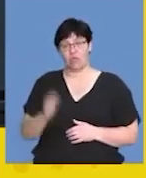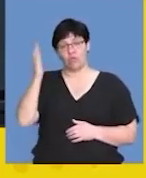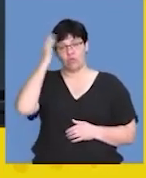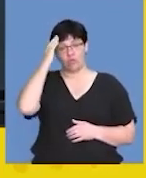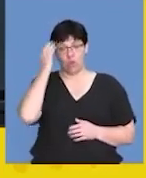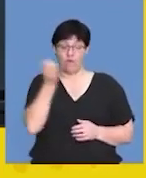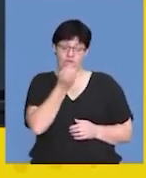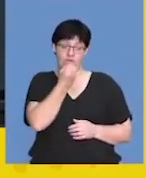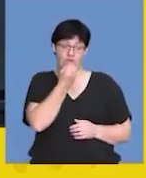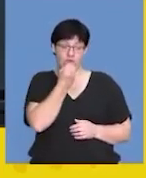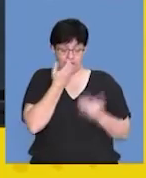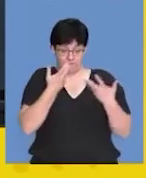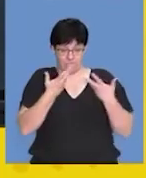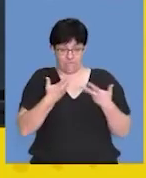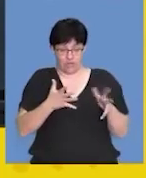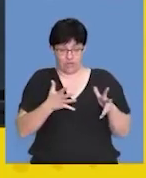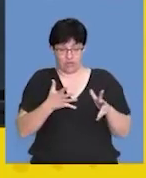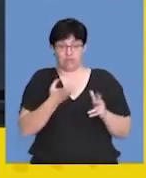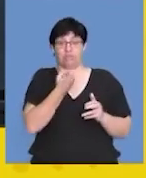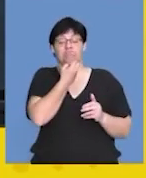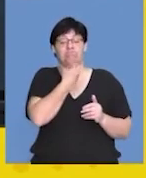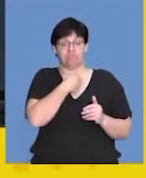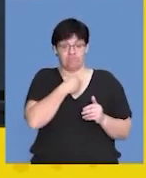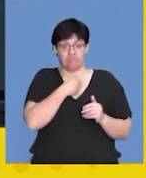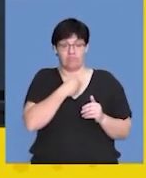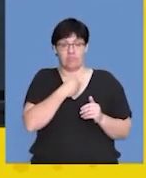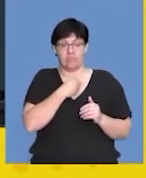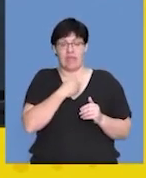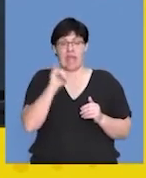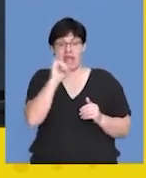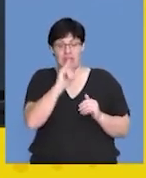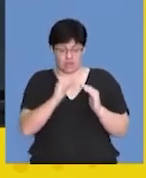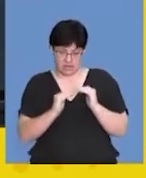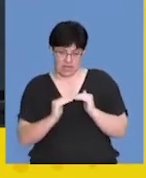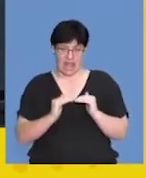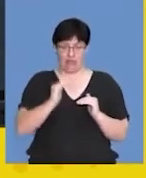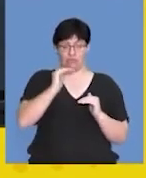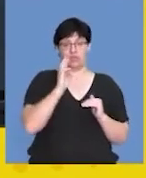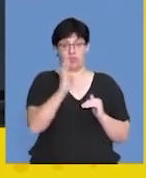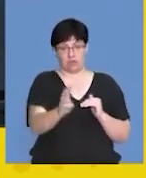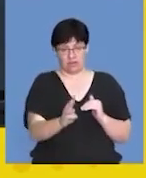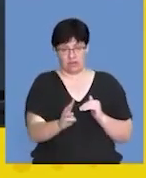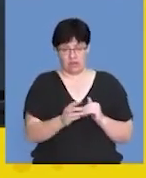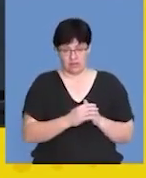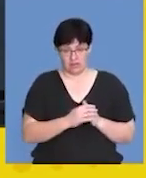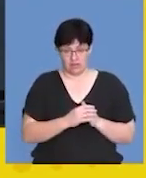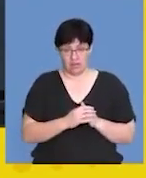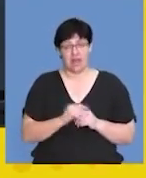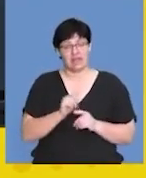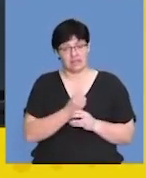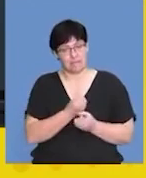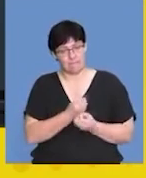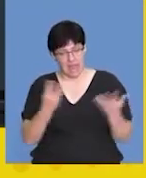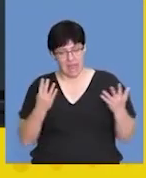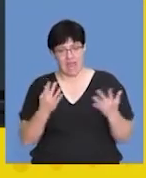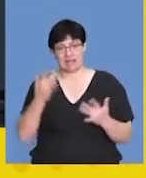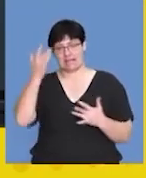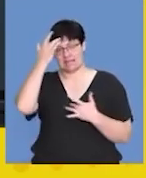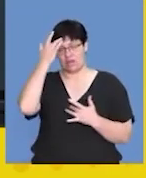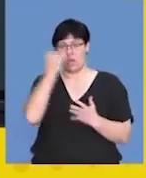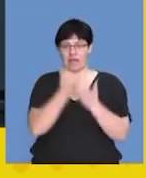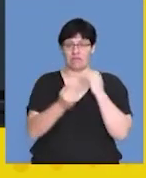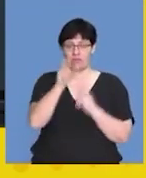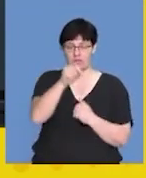after consuming a meal, that the insulin levels are going to increase. And that's essentially how many patients or